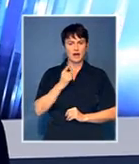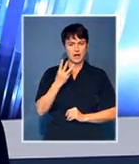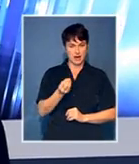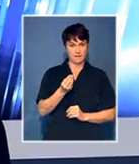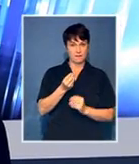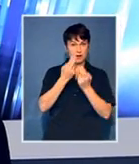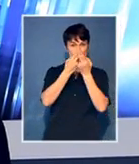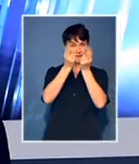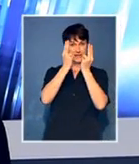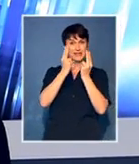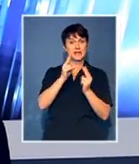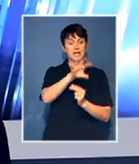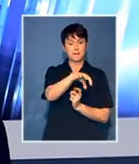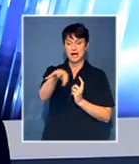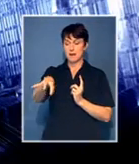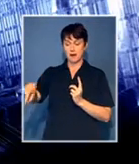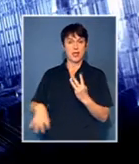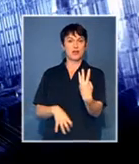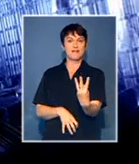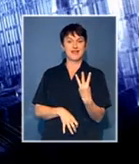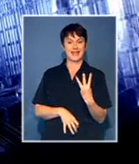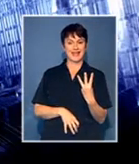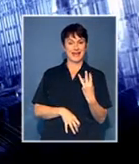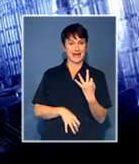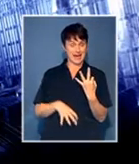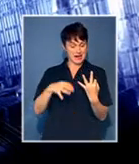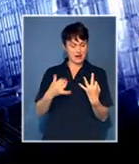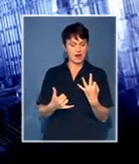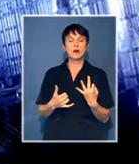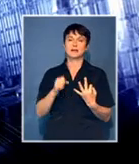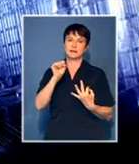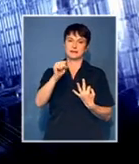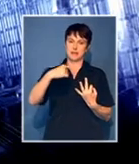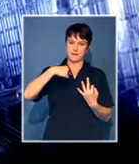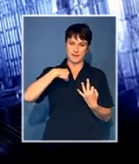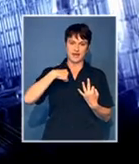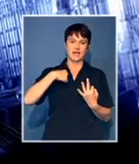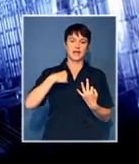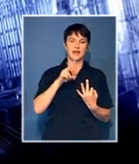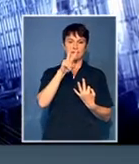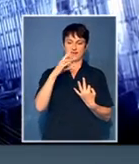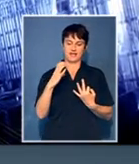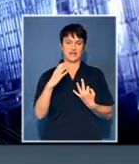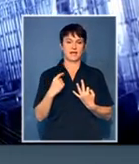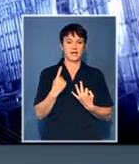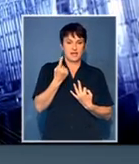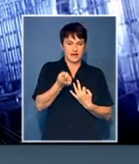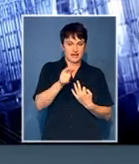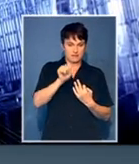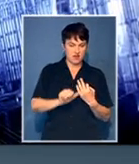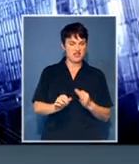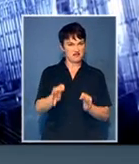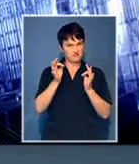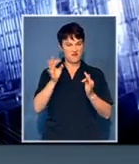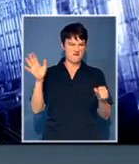Northwest University campuses, actually. That's correct. I'm now the vast chancellor designator. I'll be starting next month as the vast chancellor of the